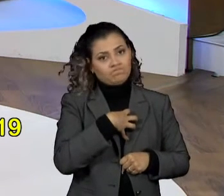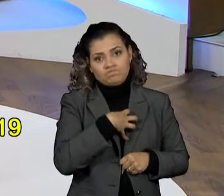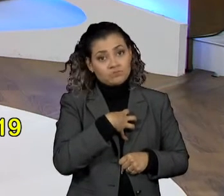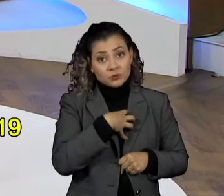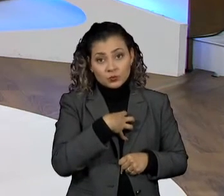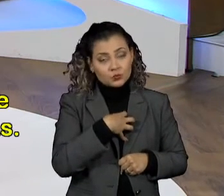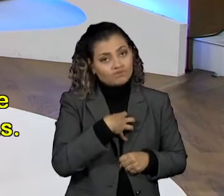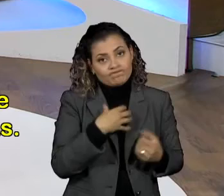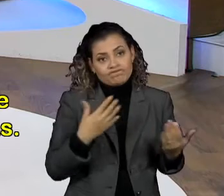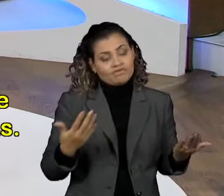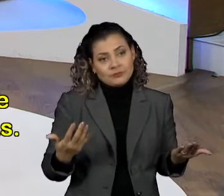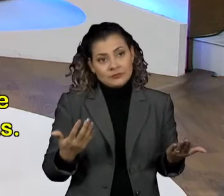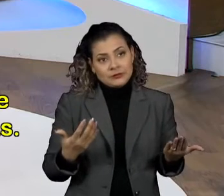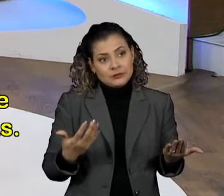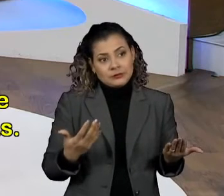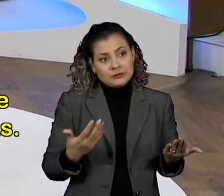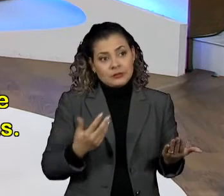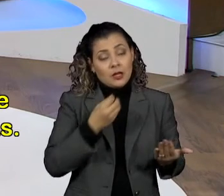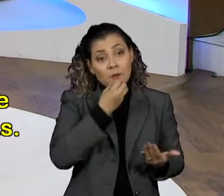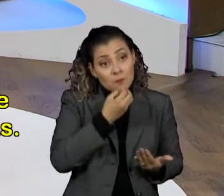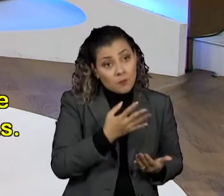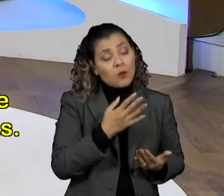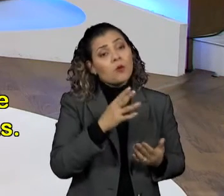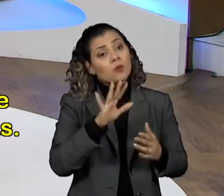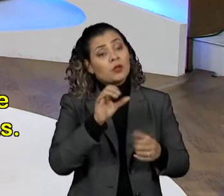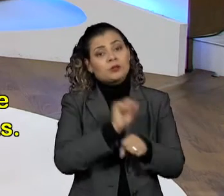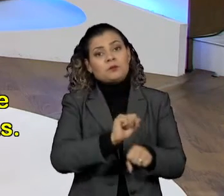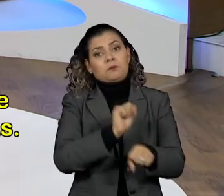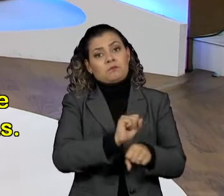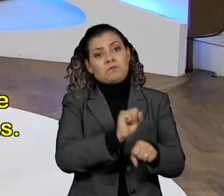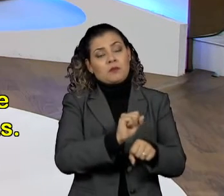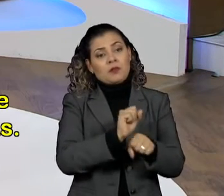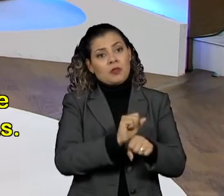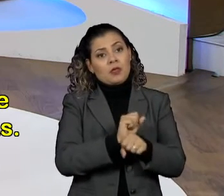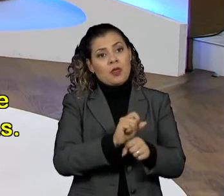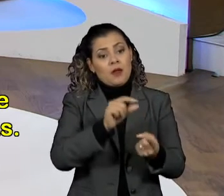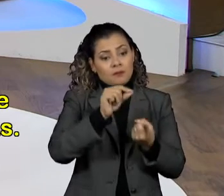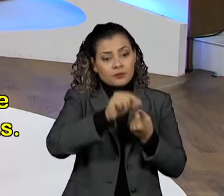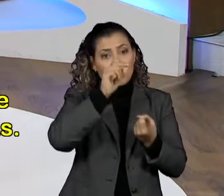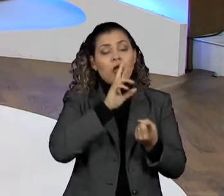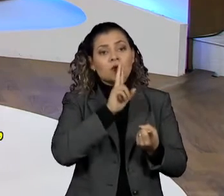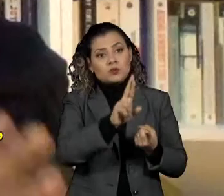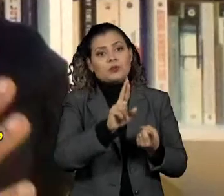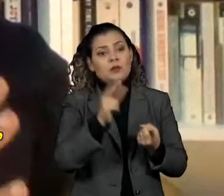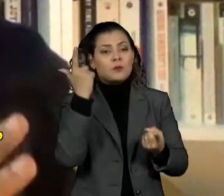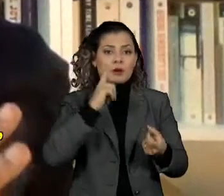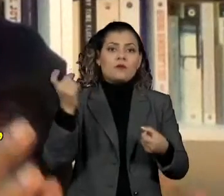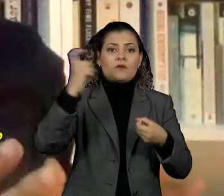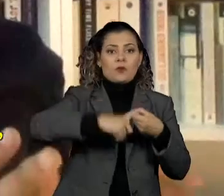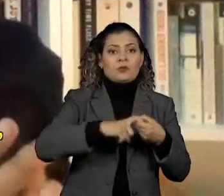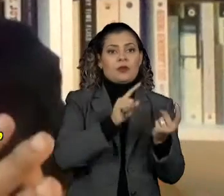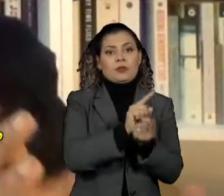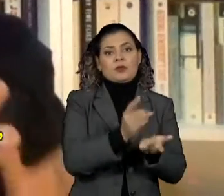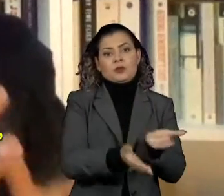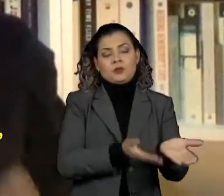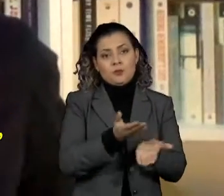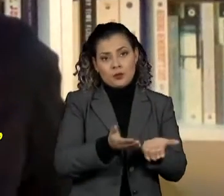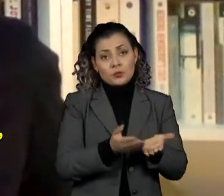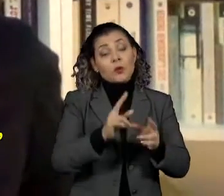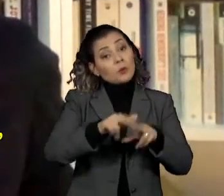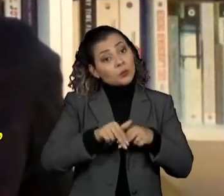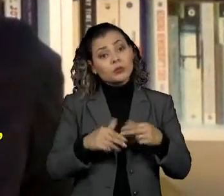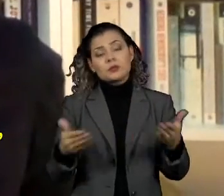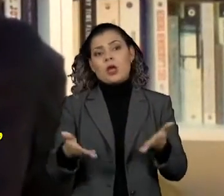infection, unfortunately, have to wait until they have been tested negative to be able to reenter the wards. So we and others have really